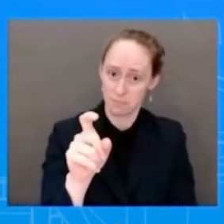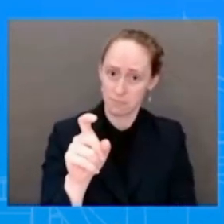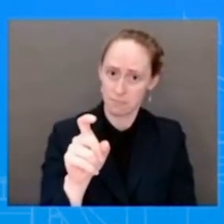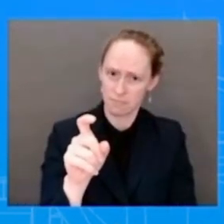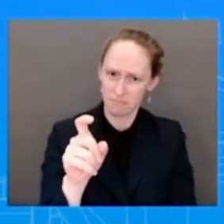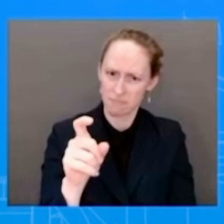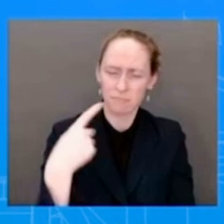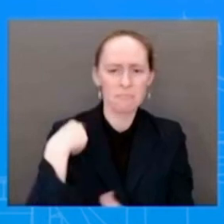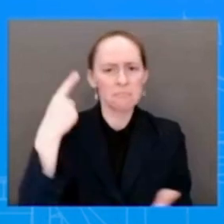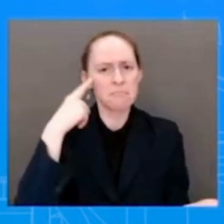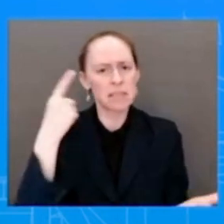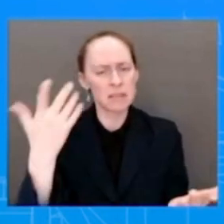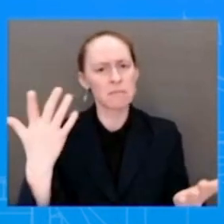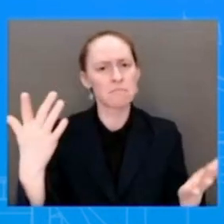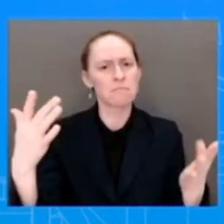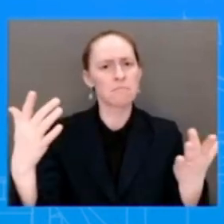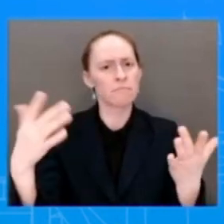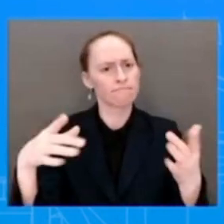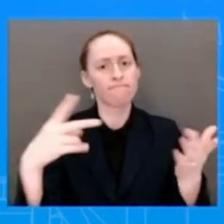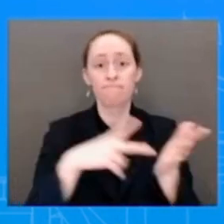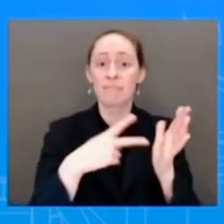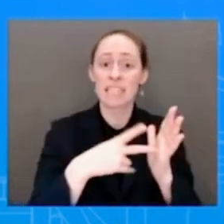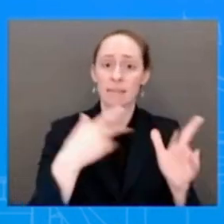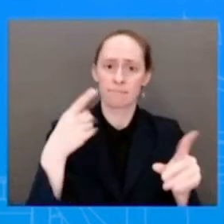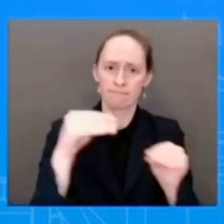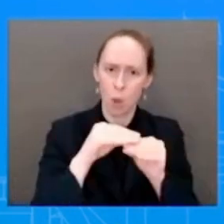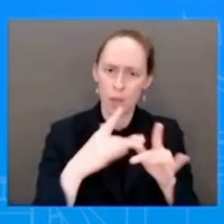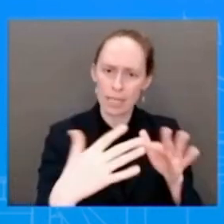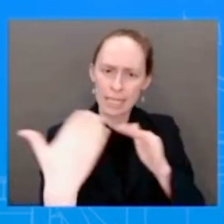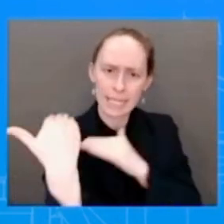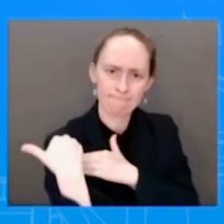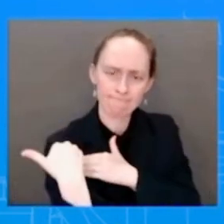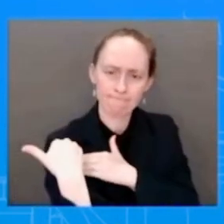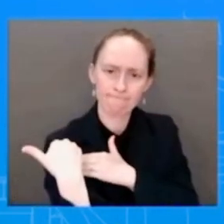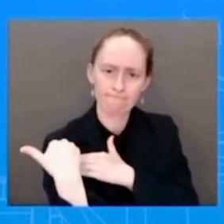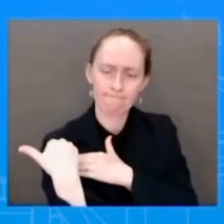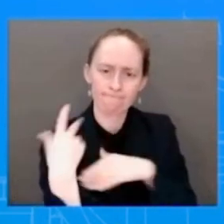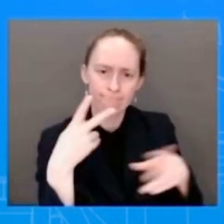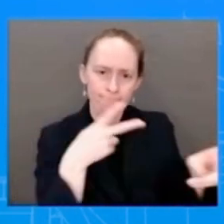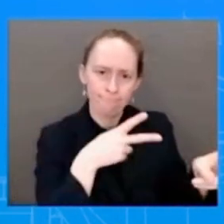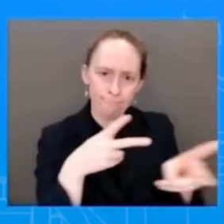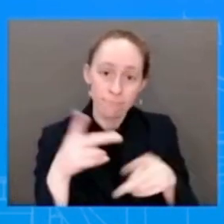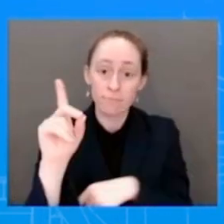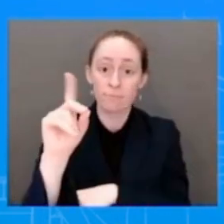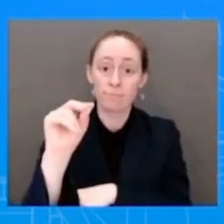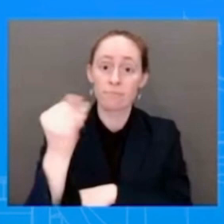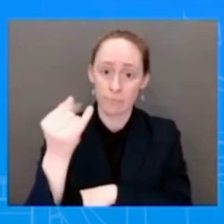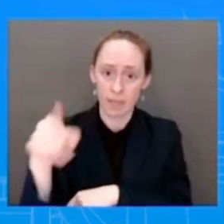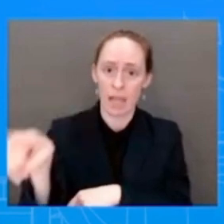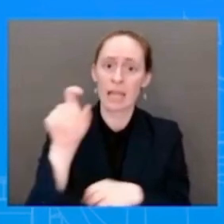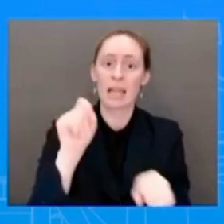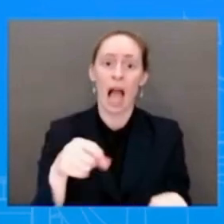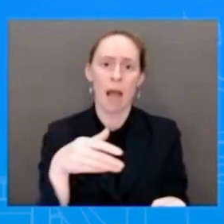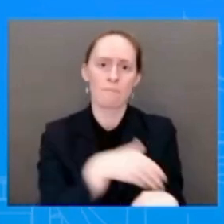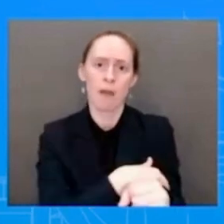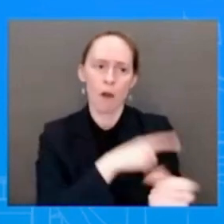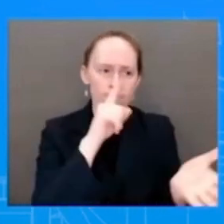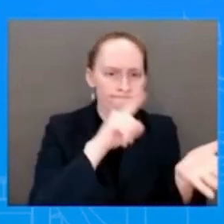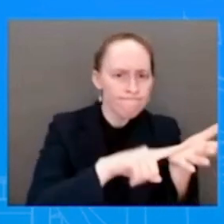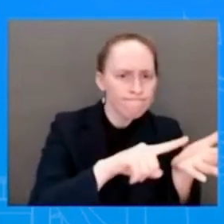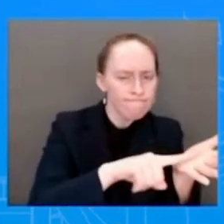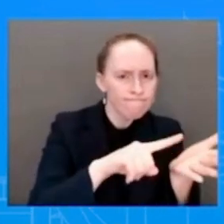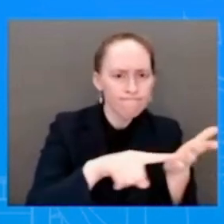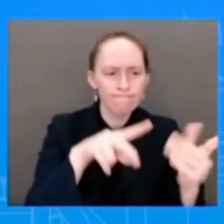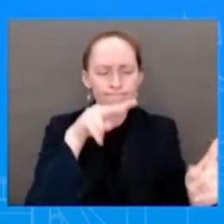and local level. We think that's important. It would give the Department of Justice expanded powers to go after departments that have patterns